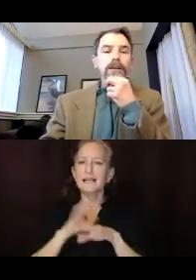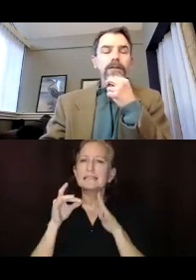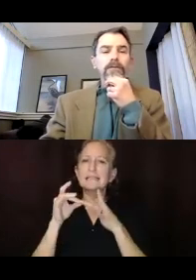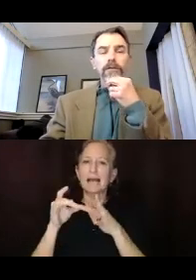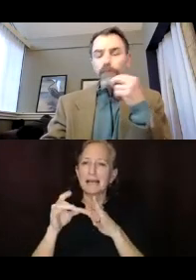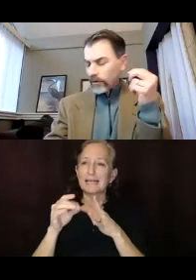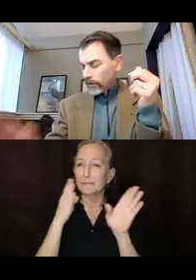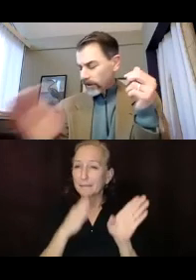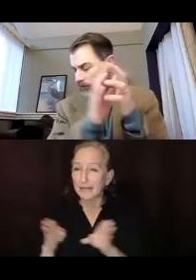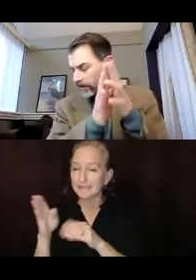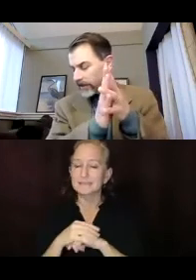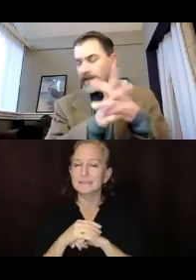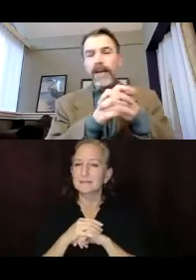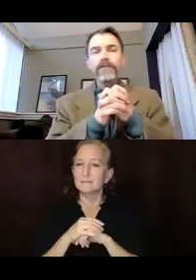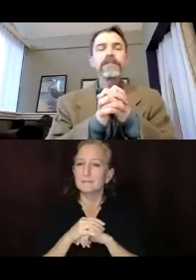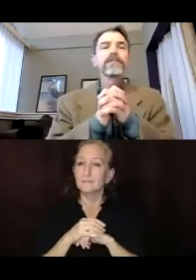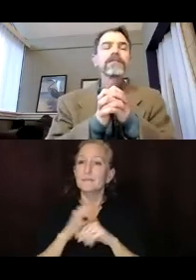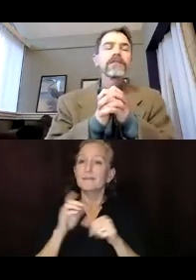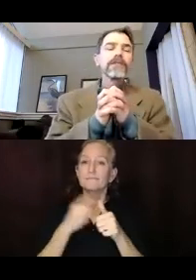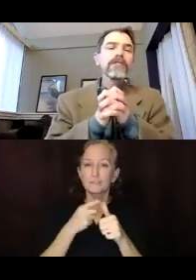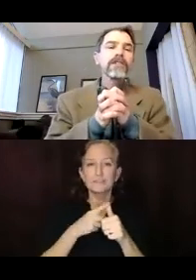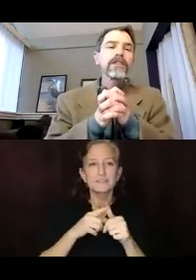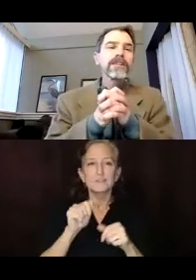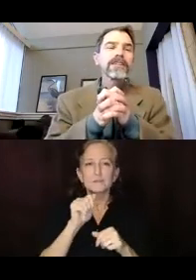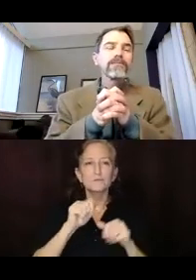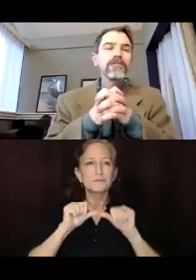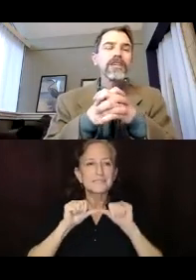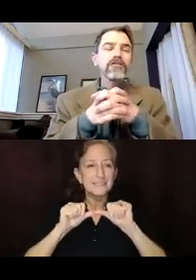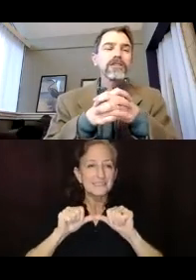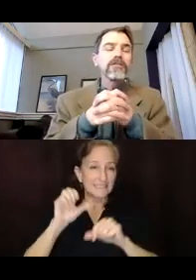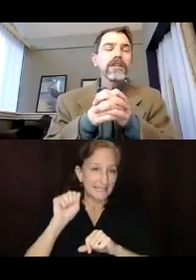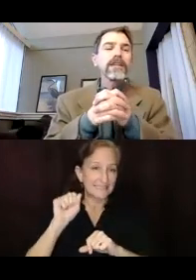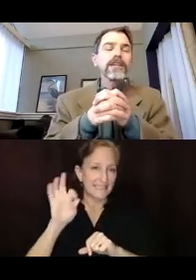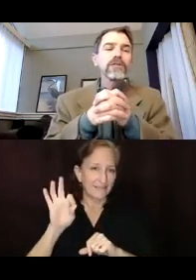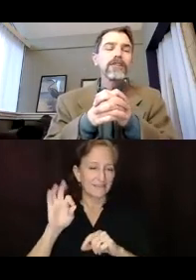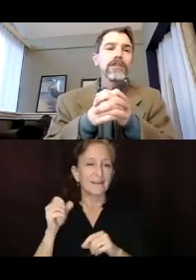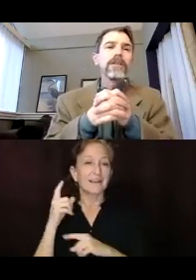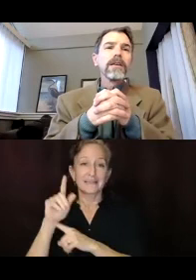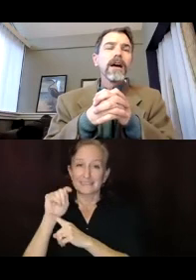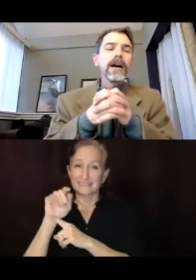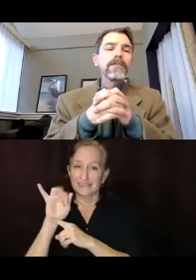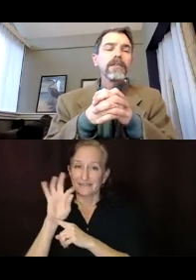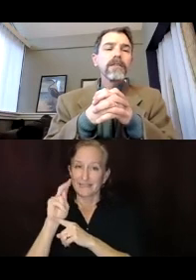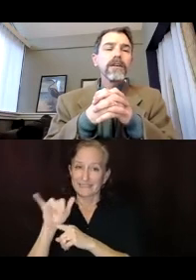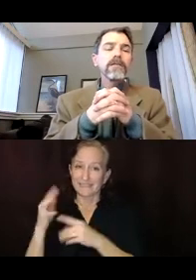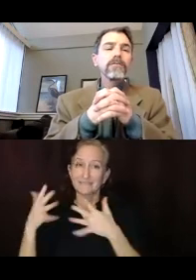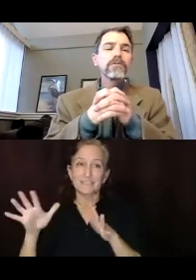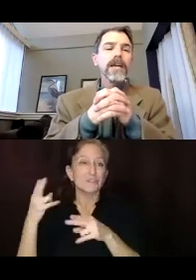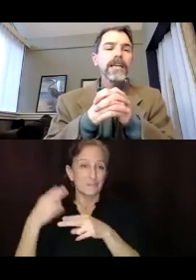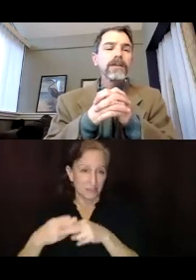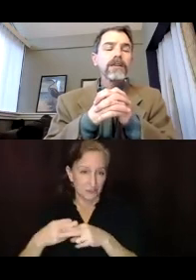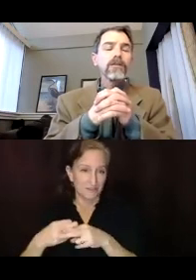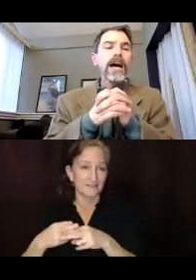uh, the first was resilient SF and Tiffany mentioned the, in the presentation or in the introduction. Uh, this is a